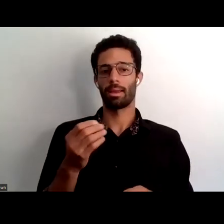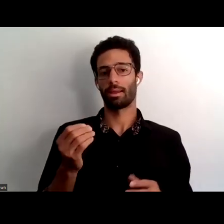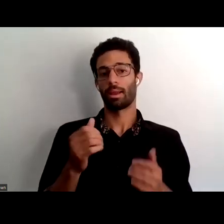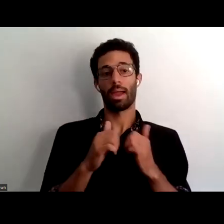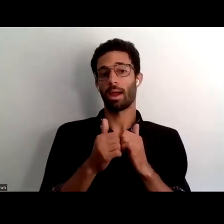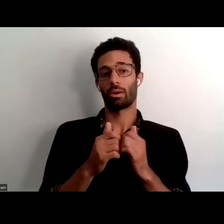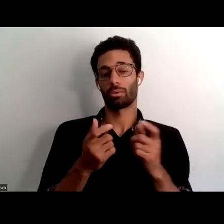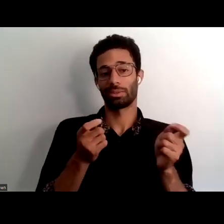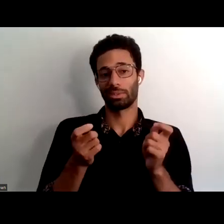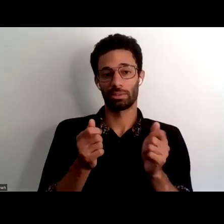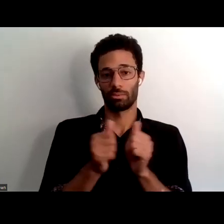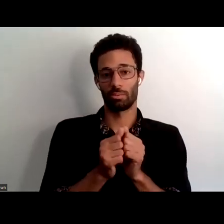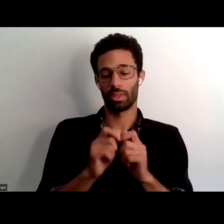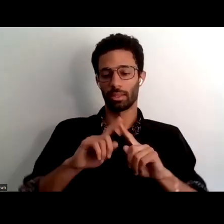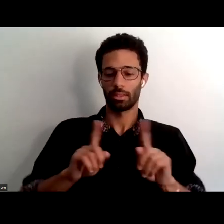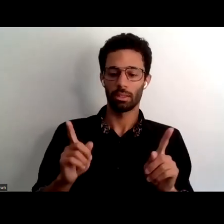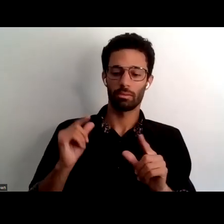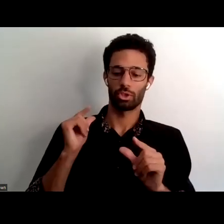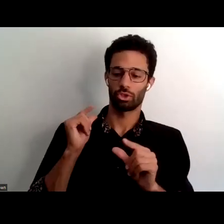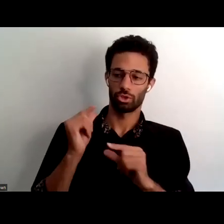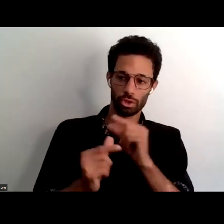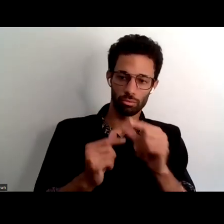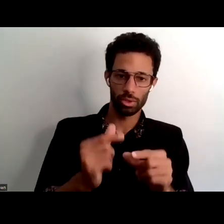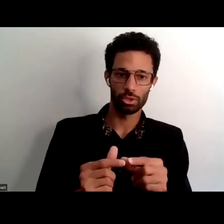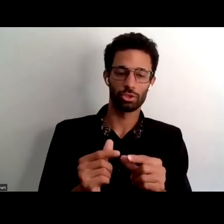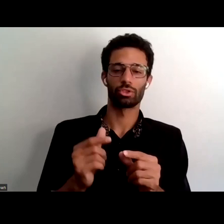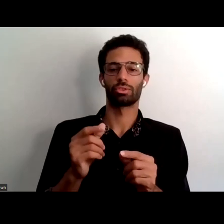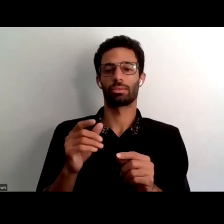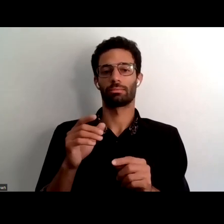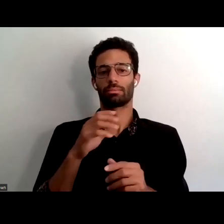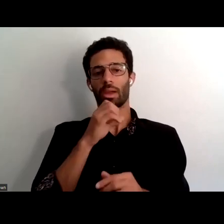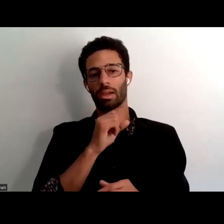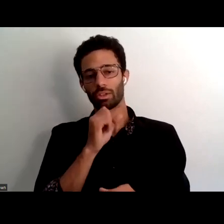uh those different generations of employees thank you